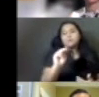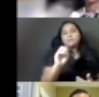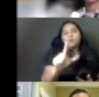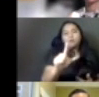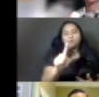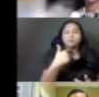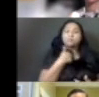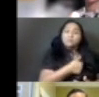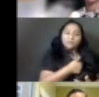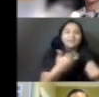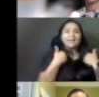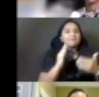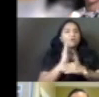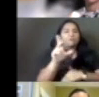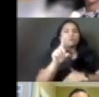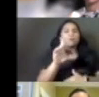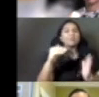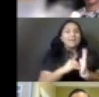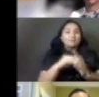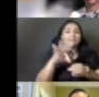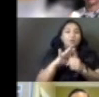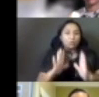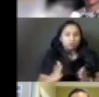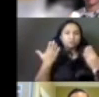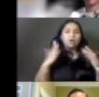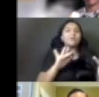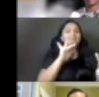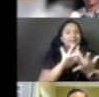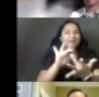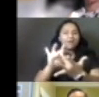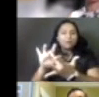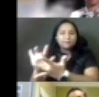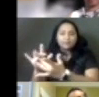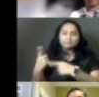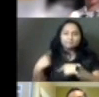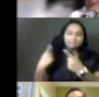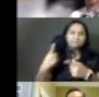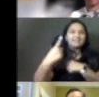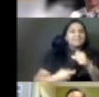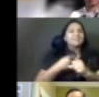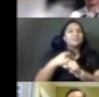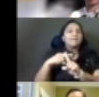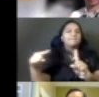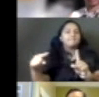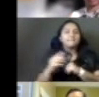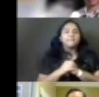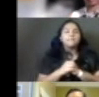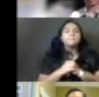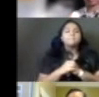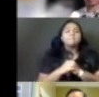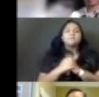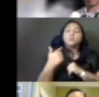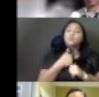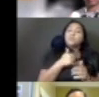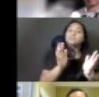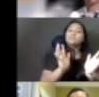contacted with for over a year and a half. We've talked to these voters about everything, the